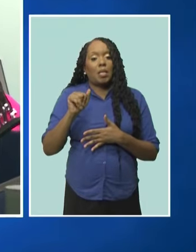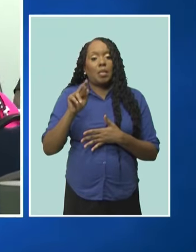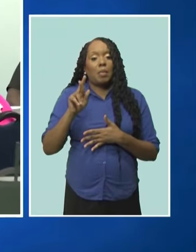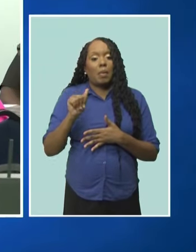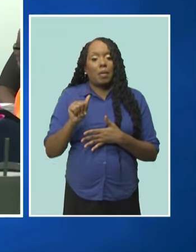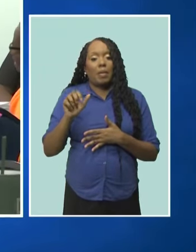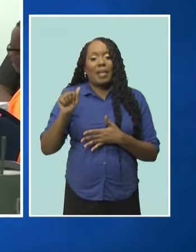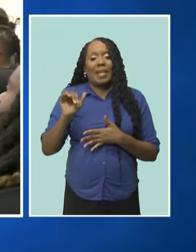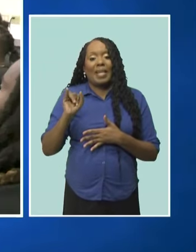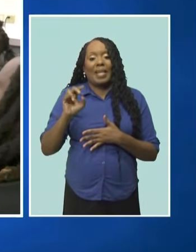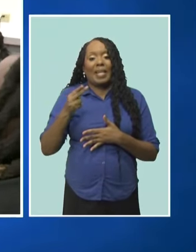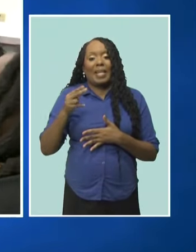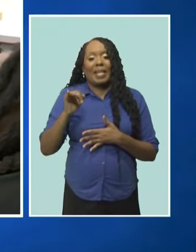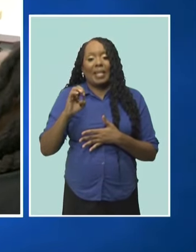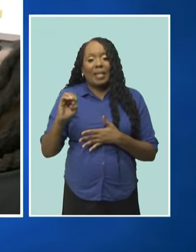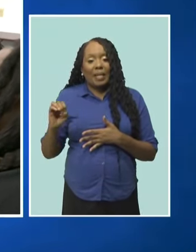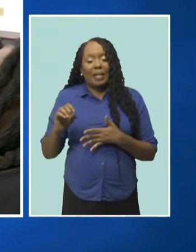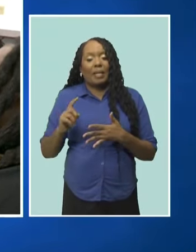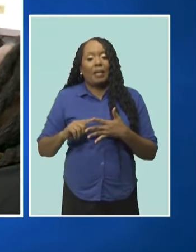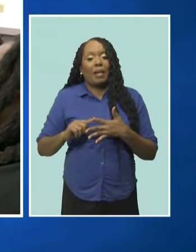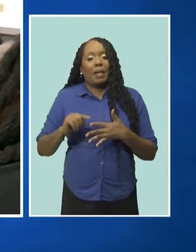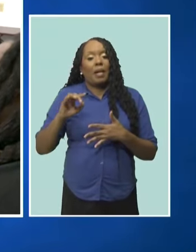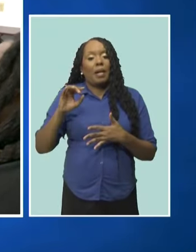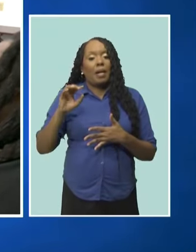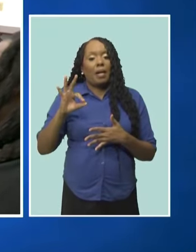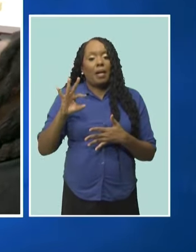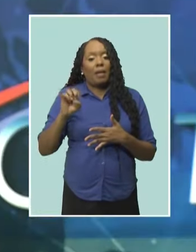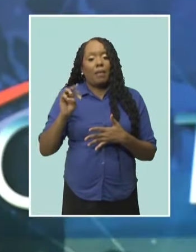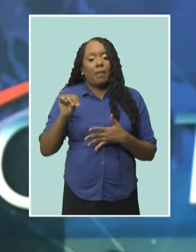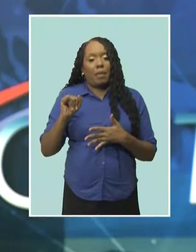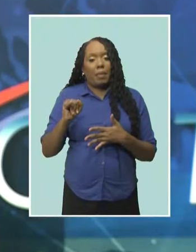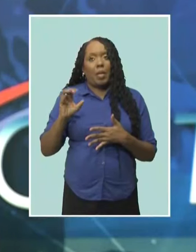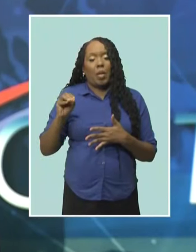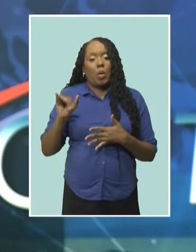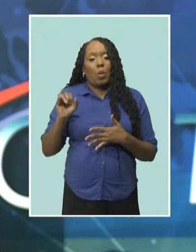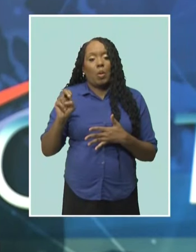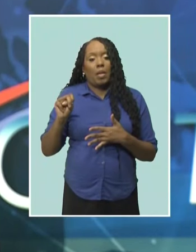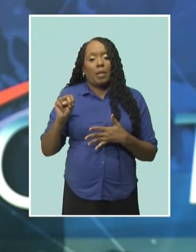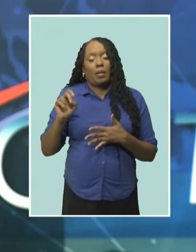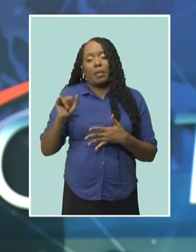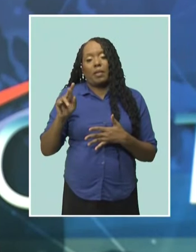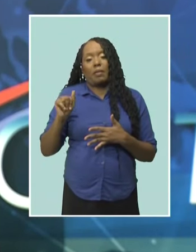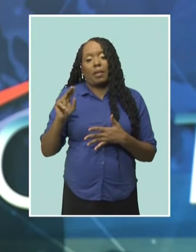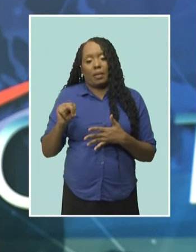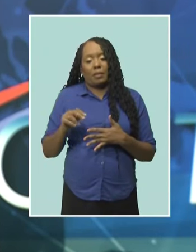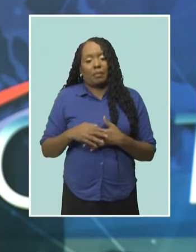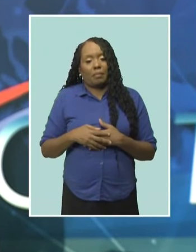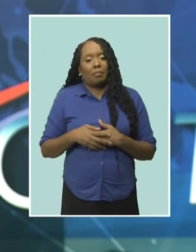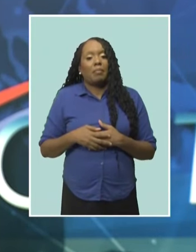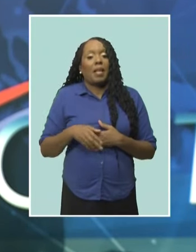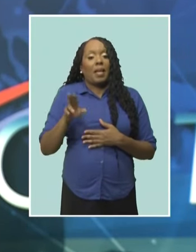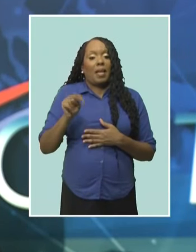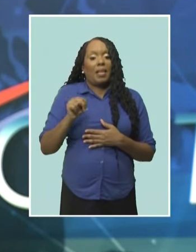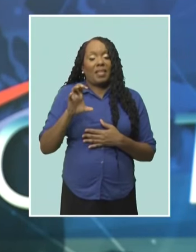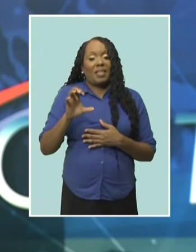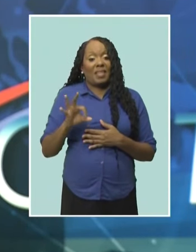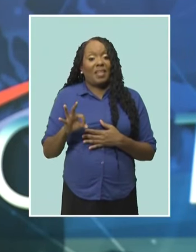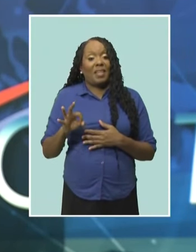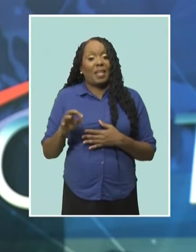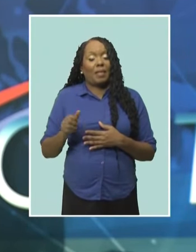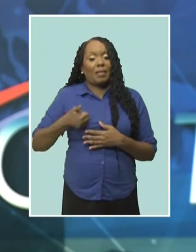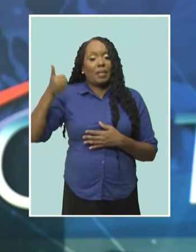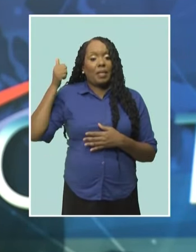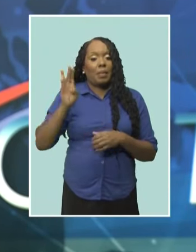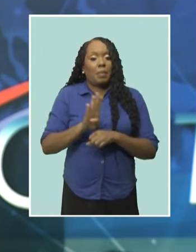presenter, and actor, and filmmaker Femi Oyen-Iran. Participants were addressed by NCF's Senior Business